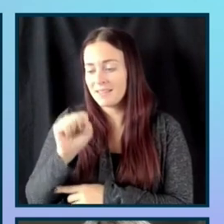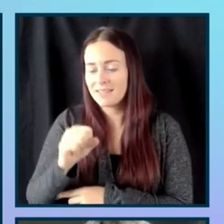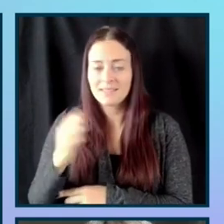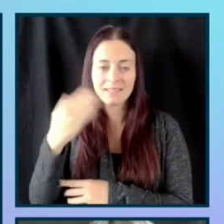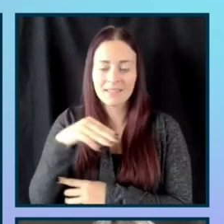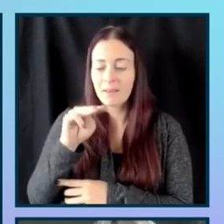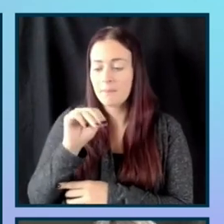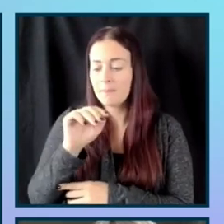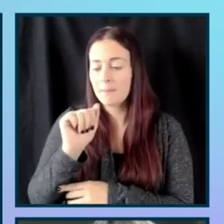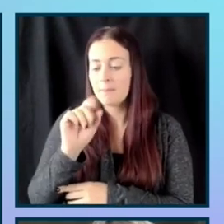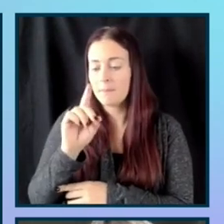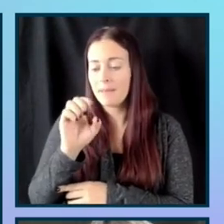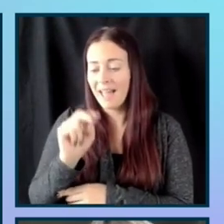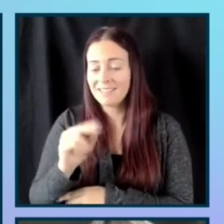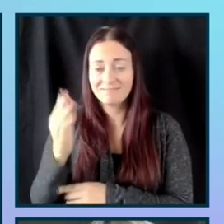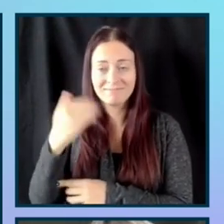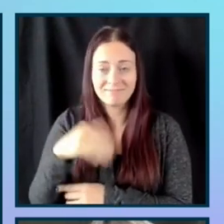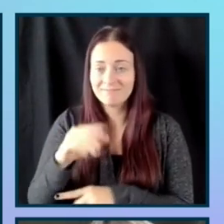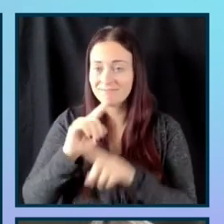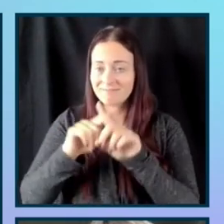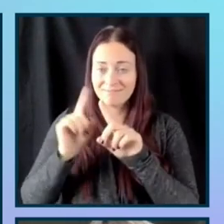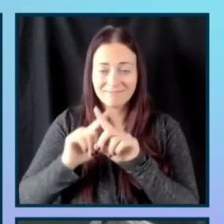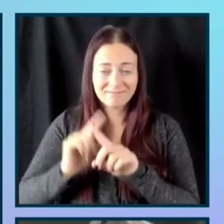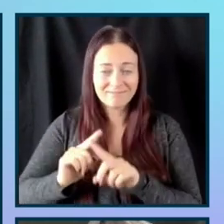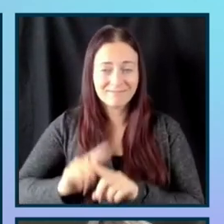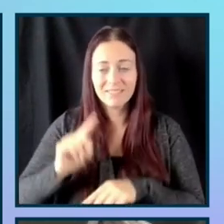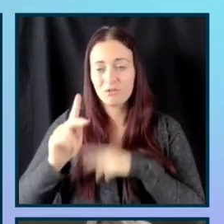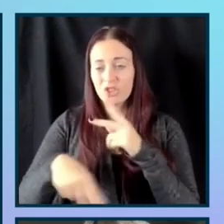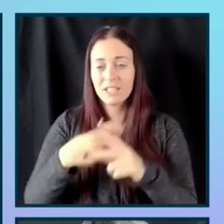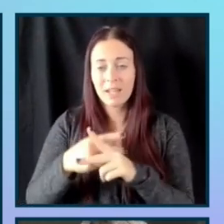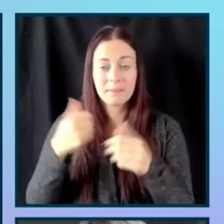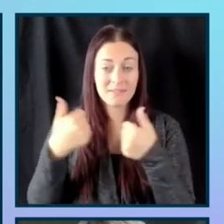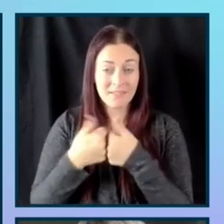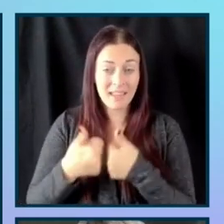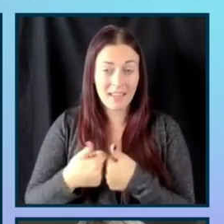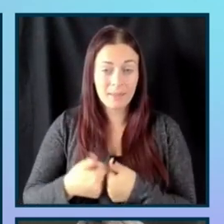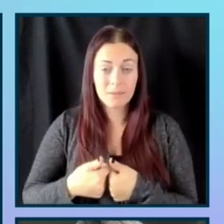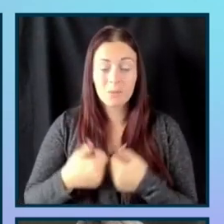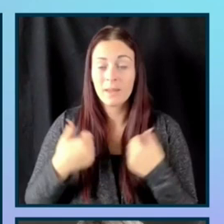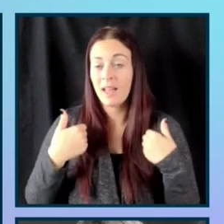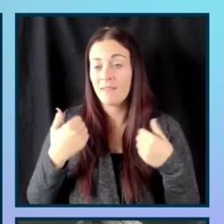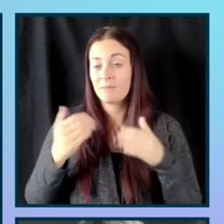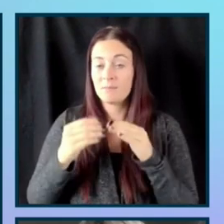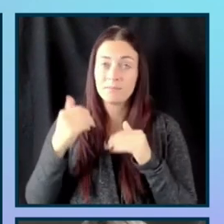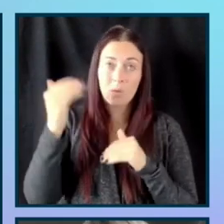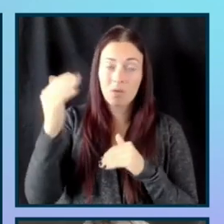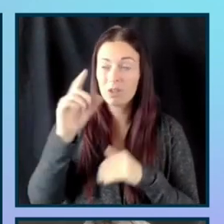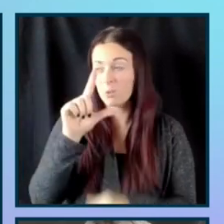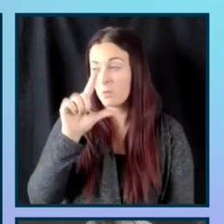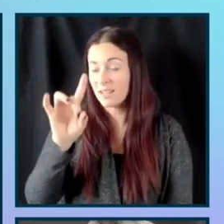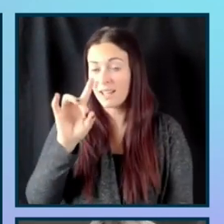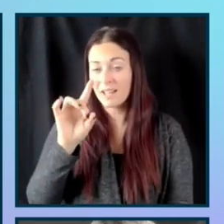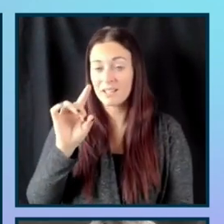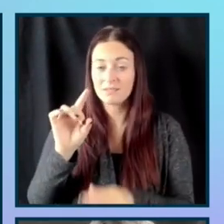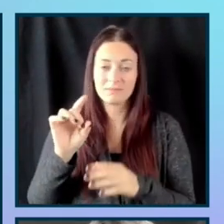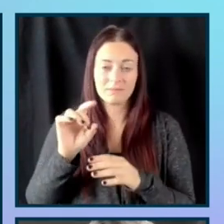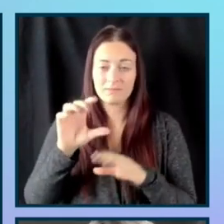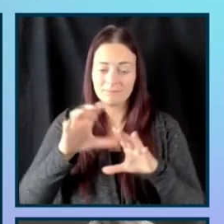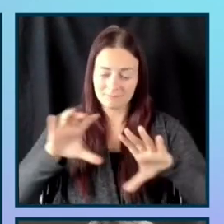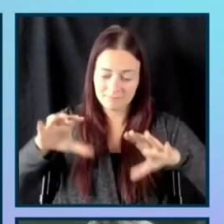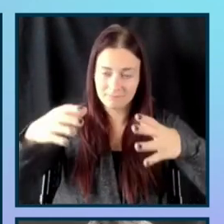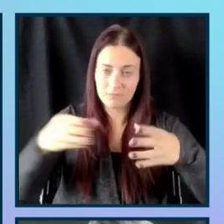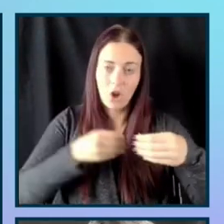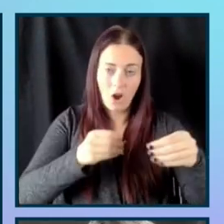different types of games. We have over 20 studios and 52 offices all over the globe.